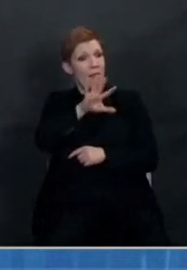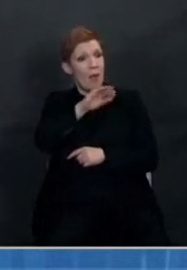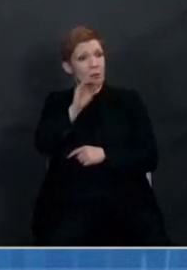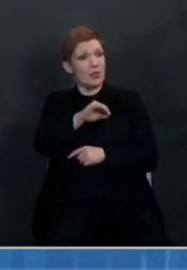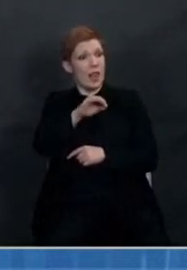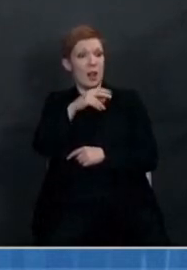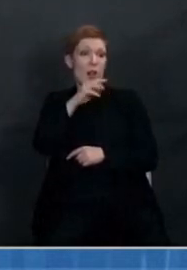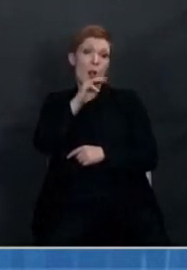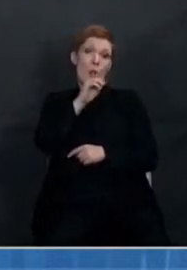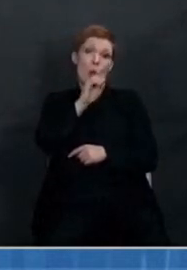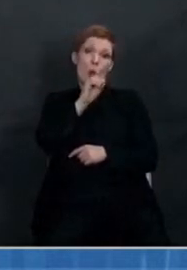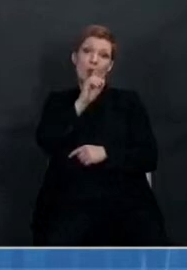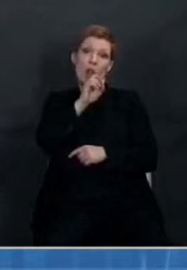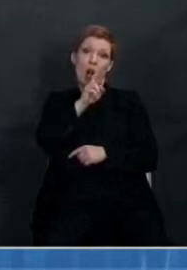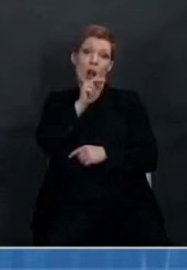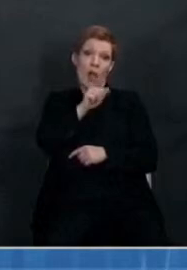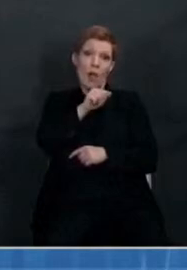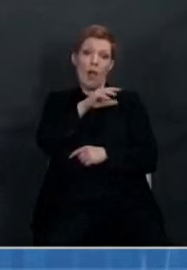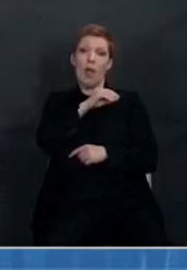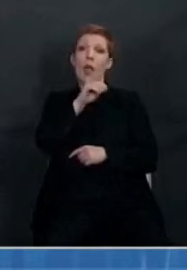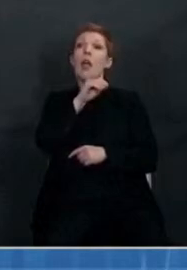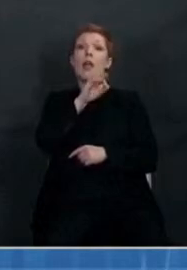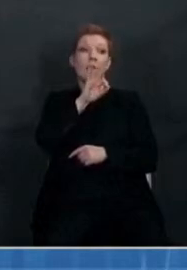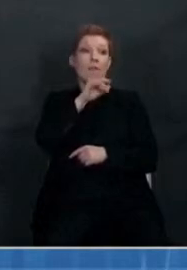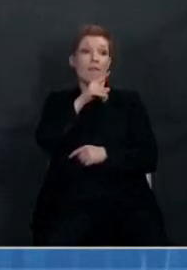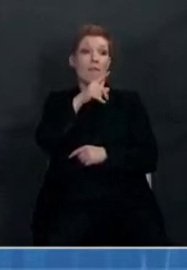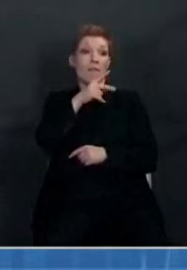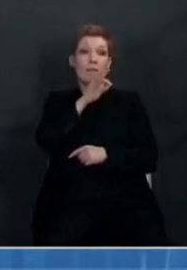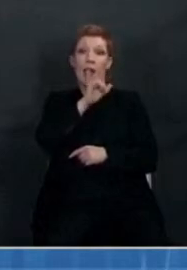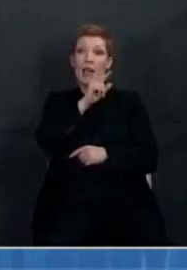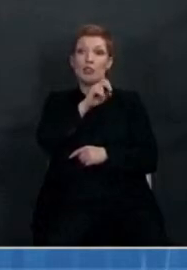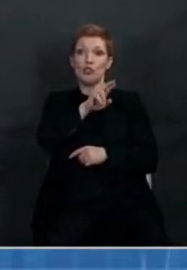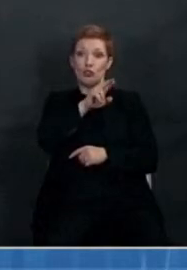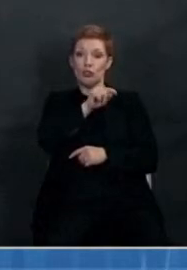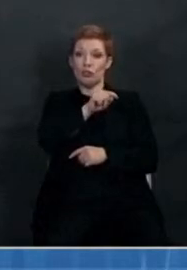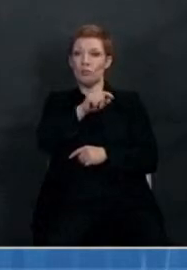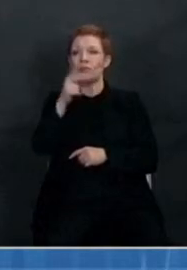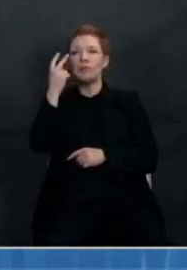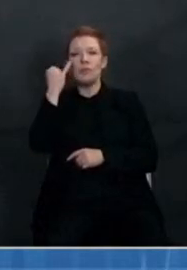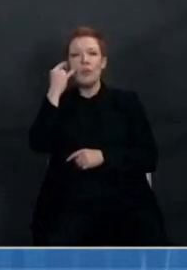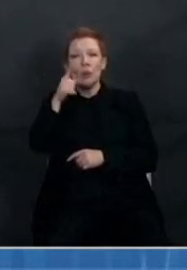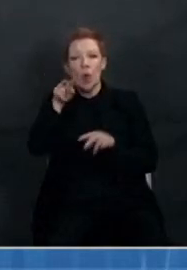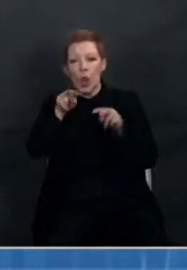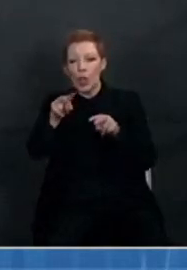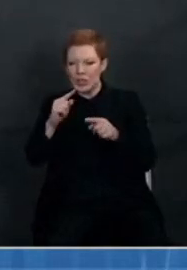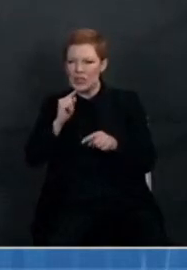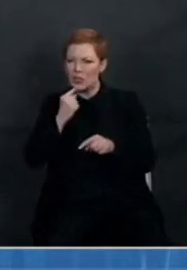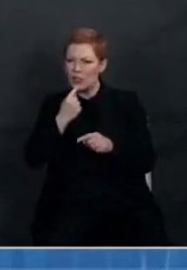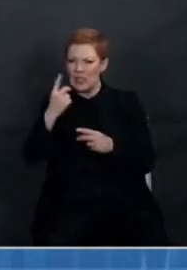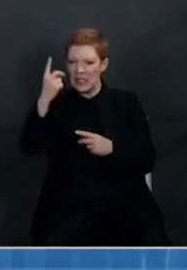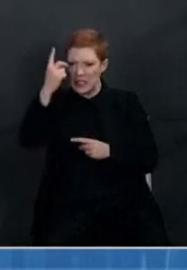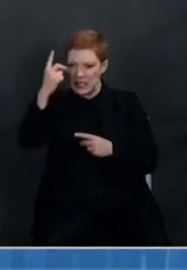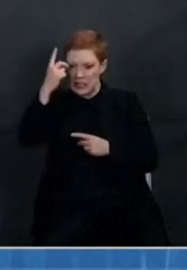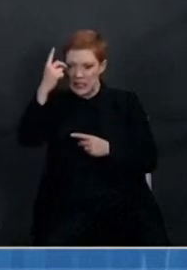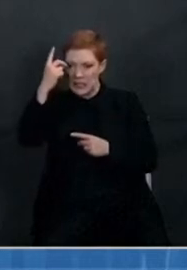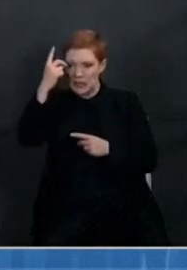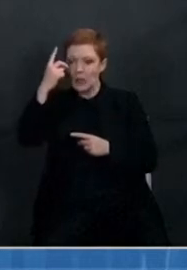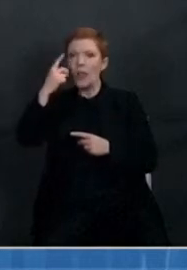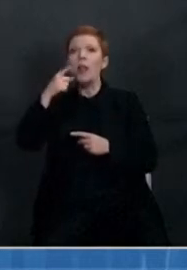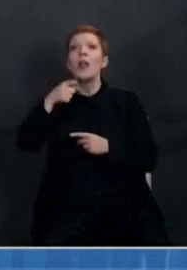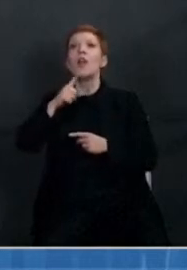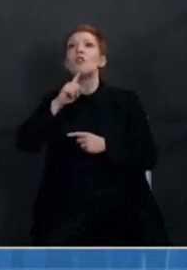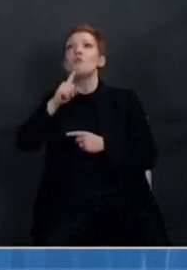is the fact that when you look at serious disease, hospitalizations, and death, it has had a profound effect on that.